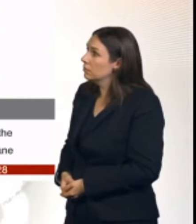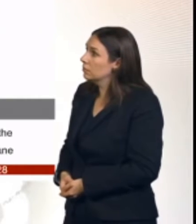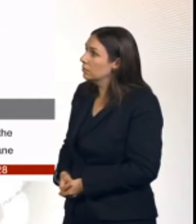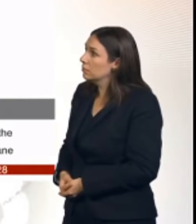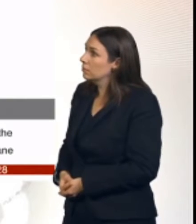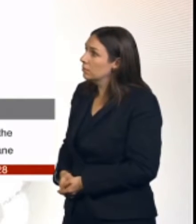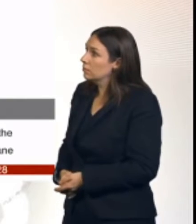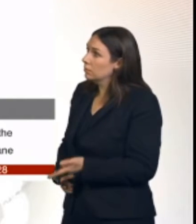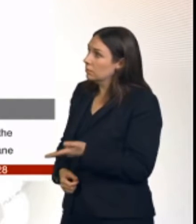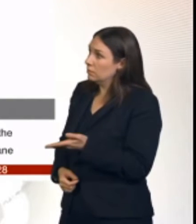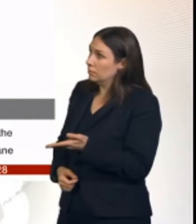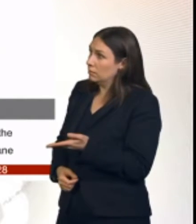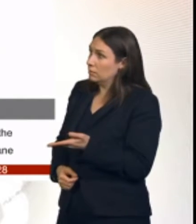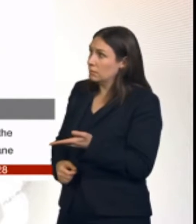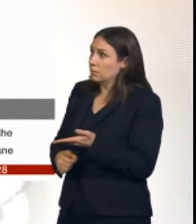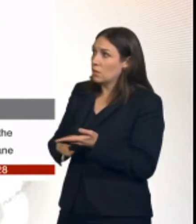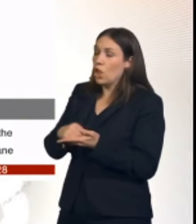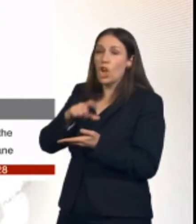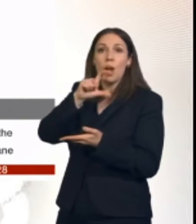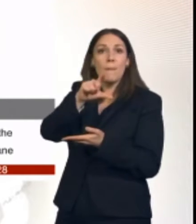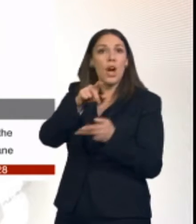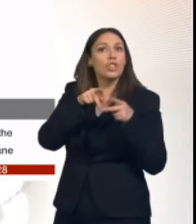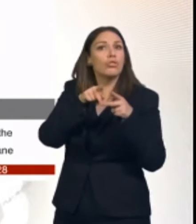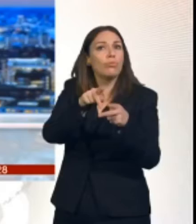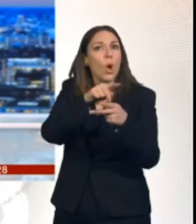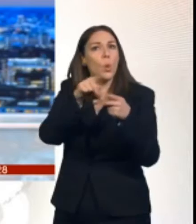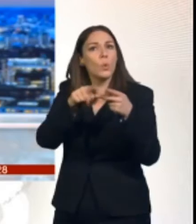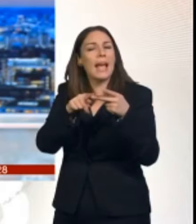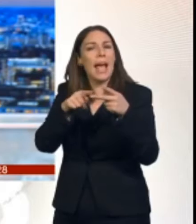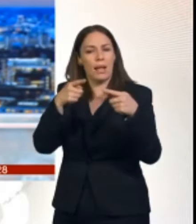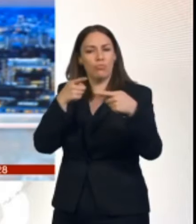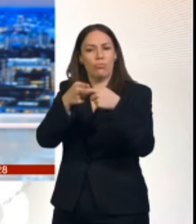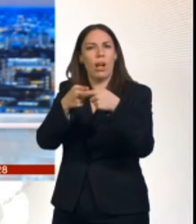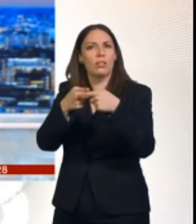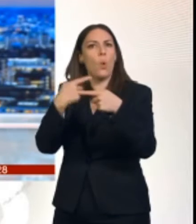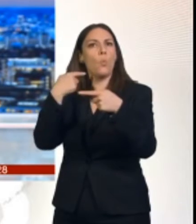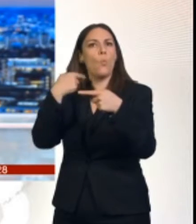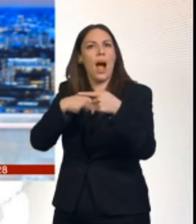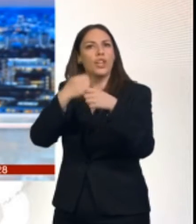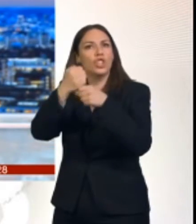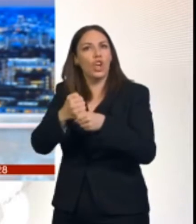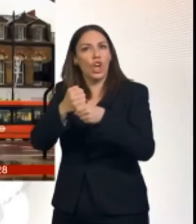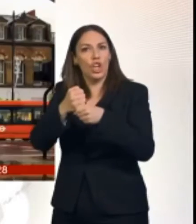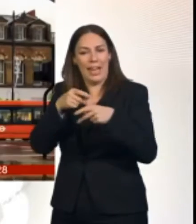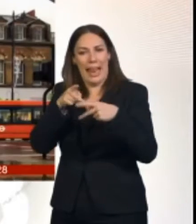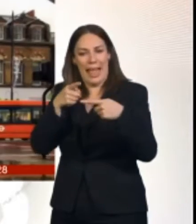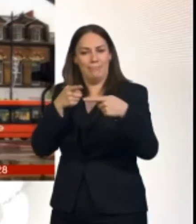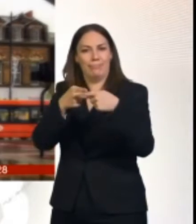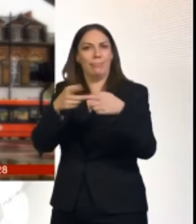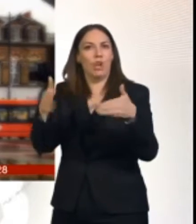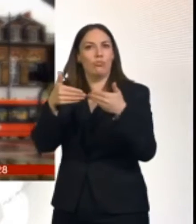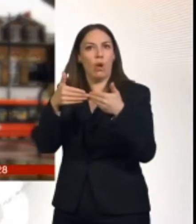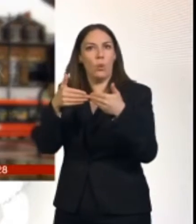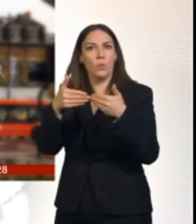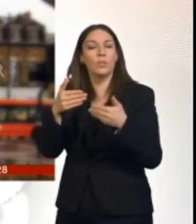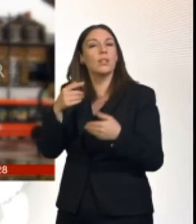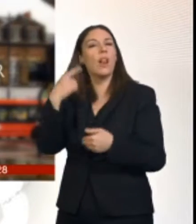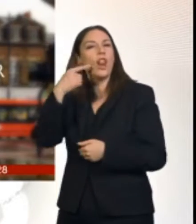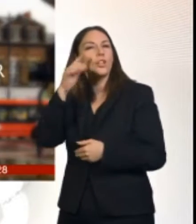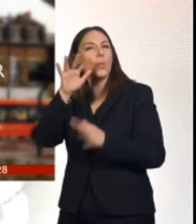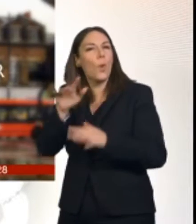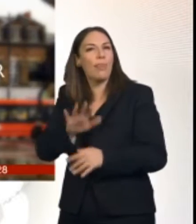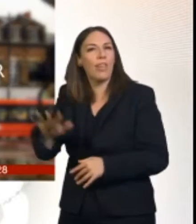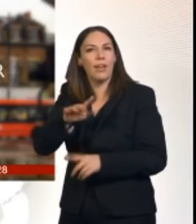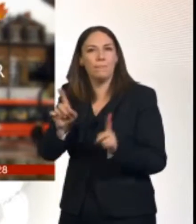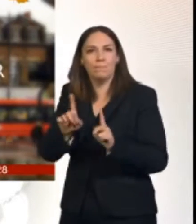between the junctions of Commercial Road and Whitechurch Lane. Right let's have a quick look at the weather with Kate. Good morning. It's a mild